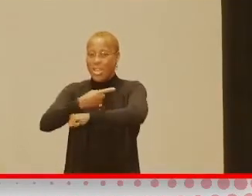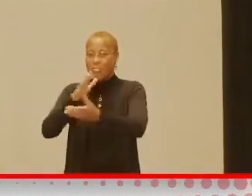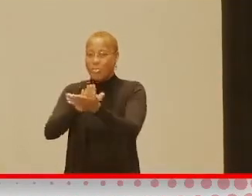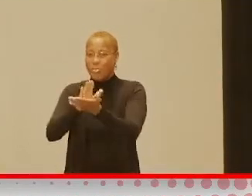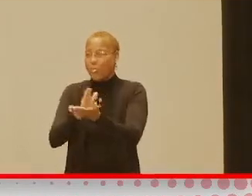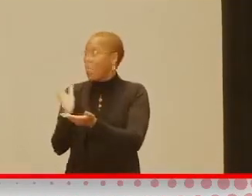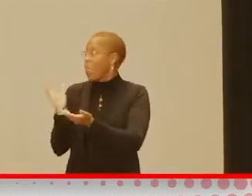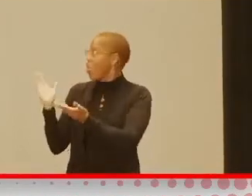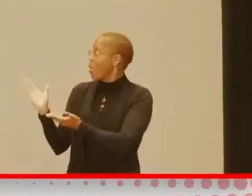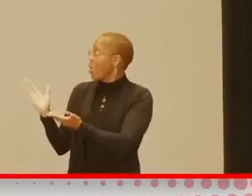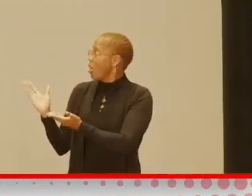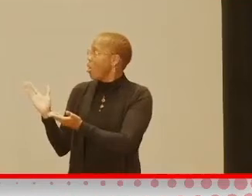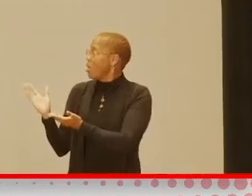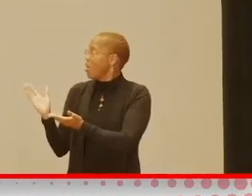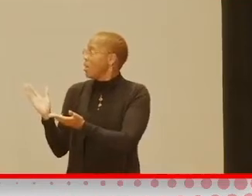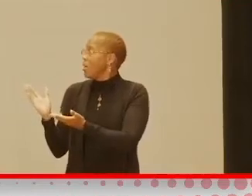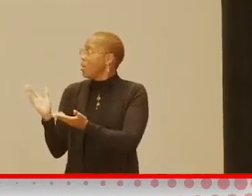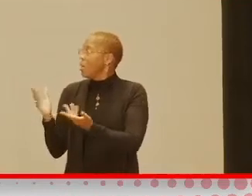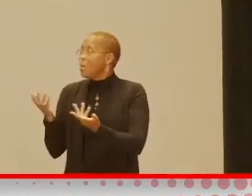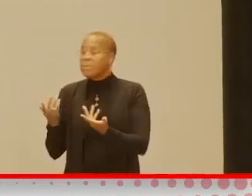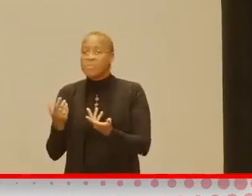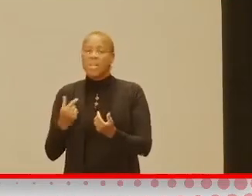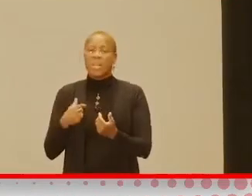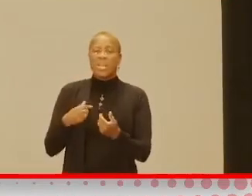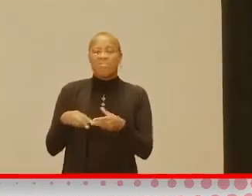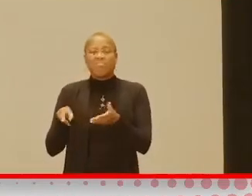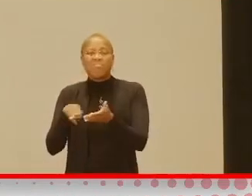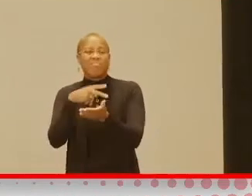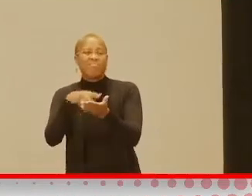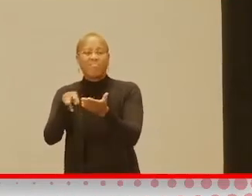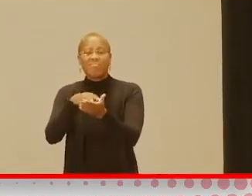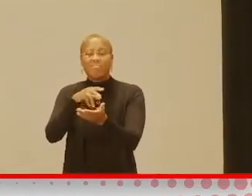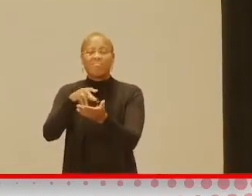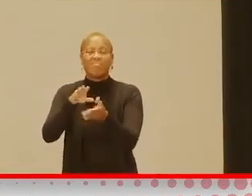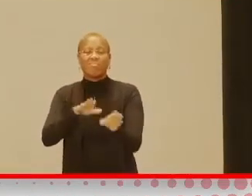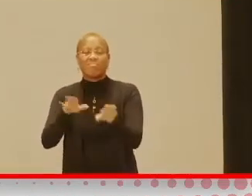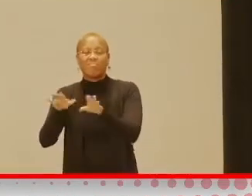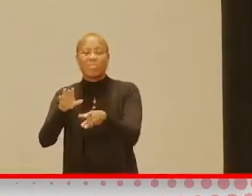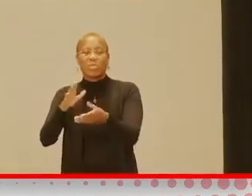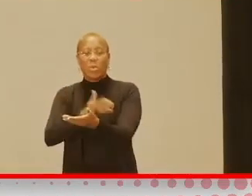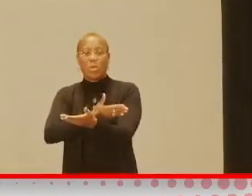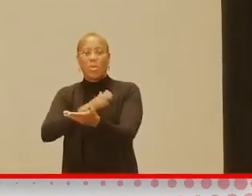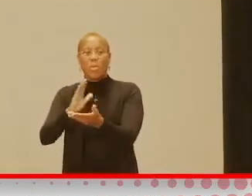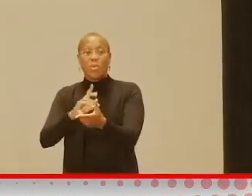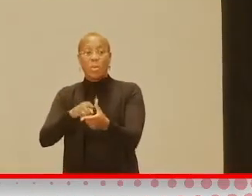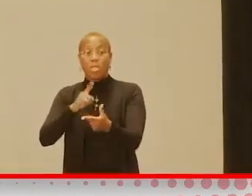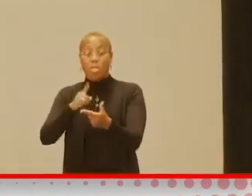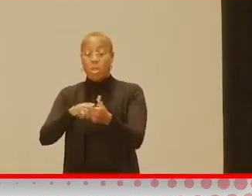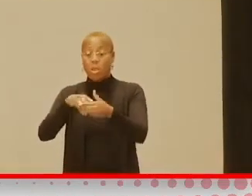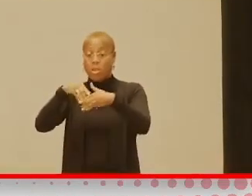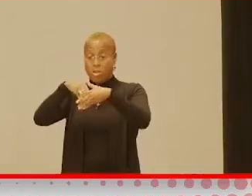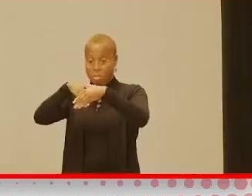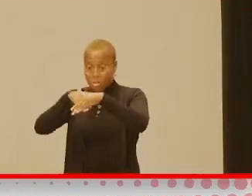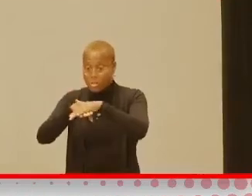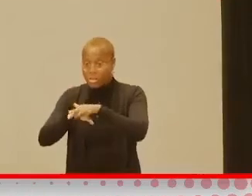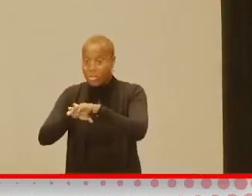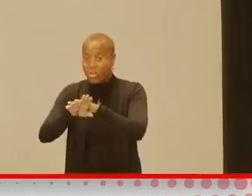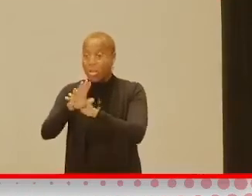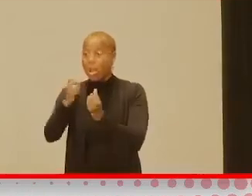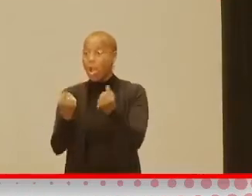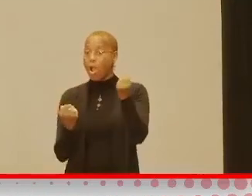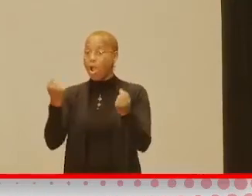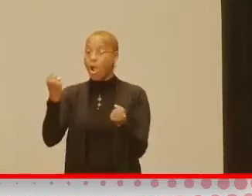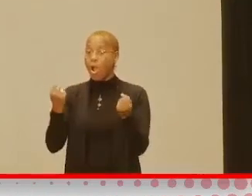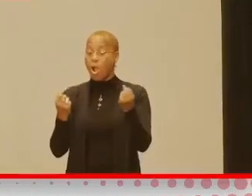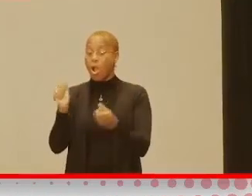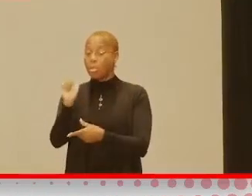So he was dancing a little bit to the music, you know, when he was in the house. But then I think once he got in the car and started